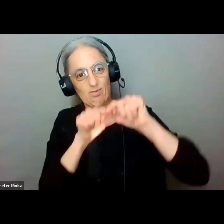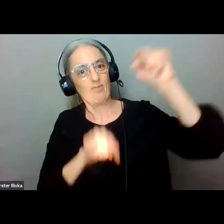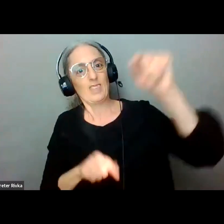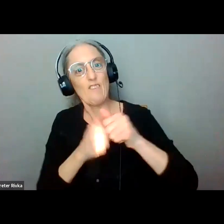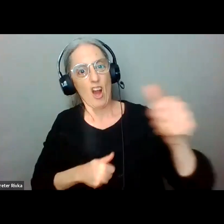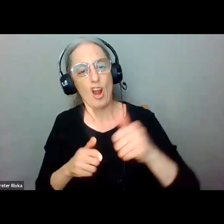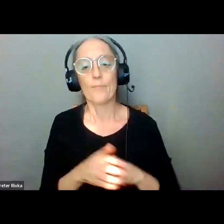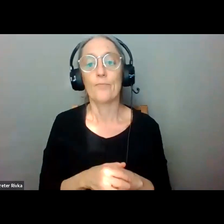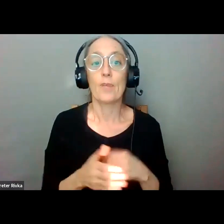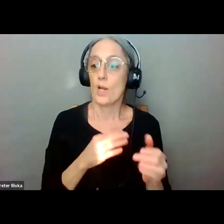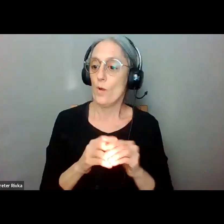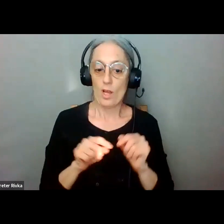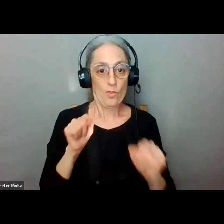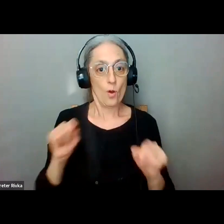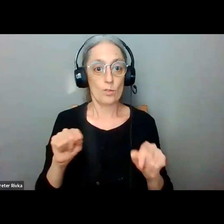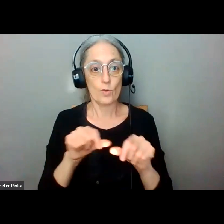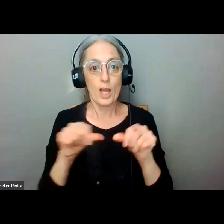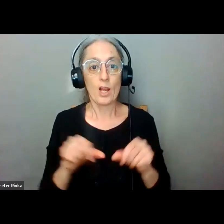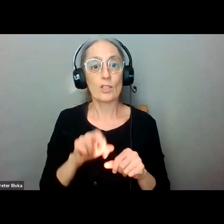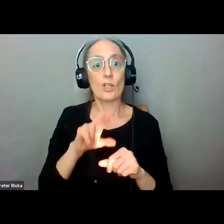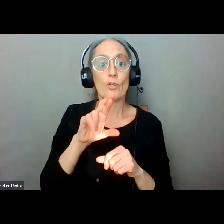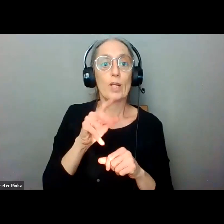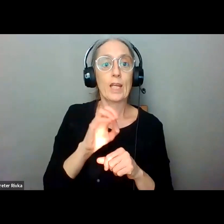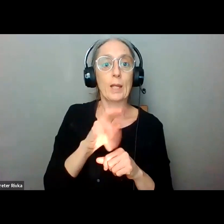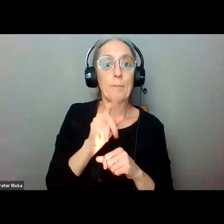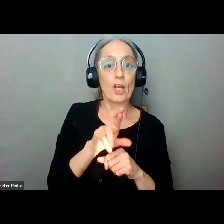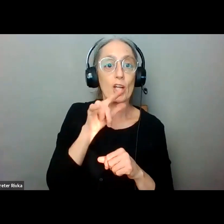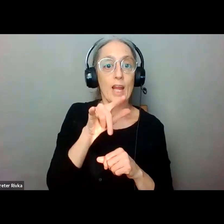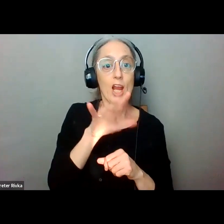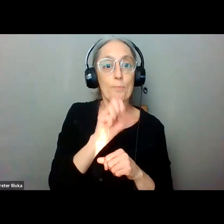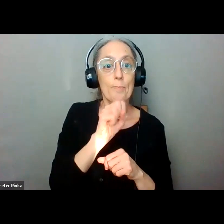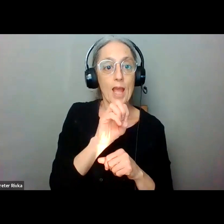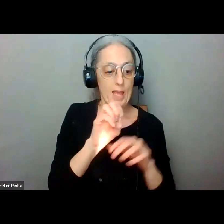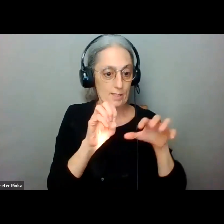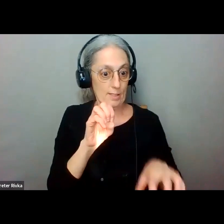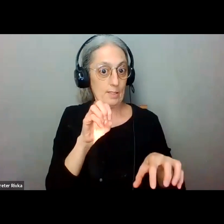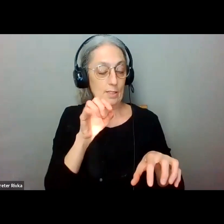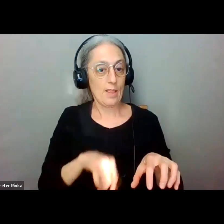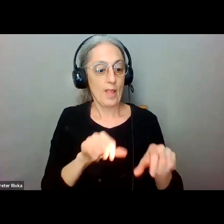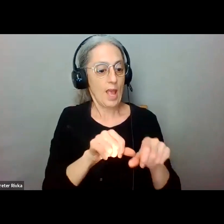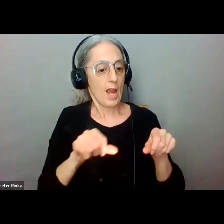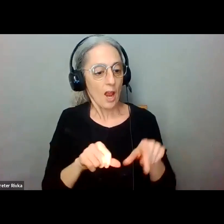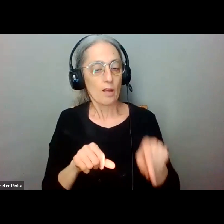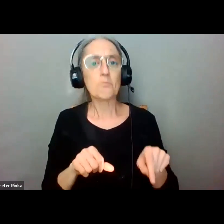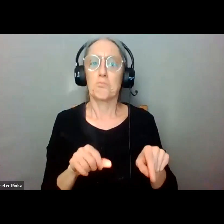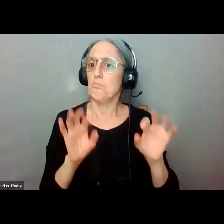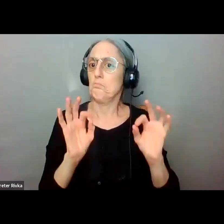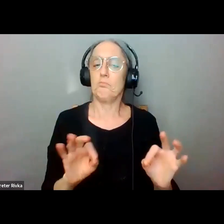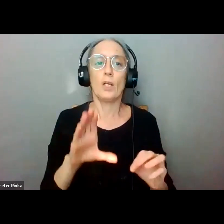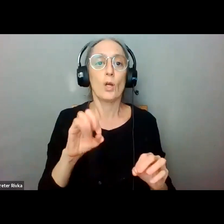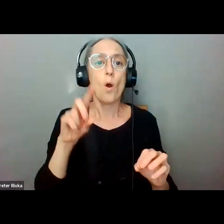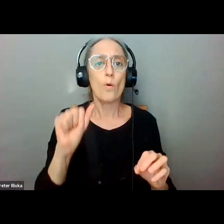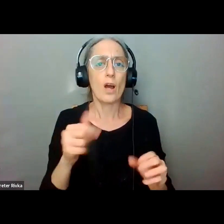difference between these two is that rickenbacker is is served very well by coda